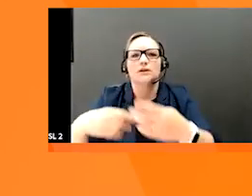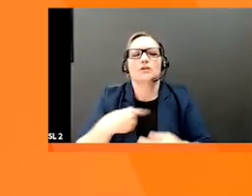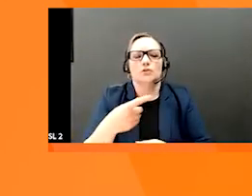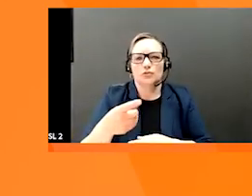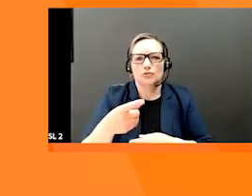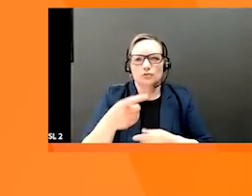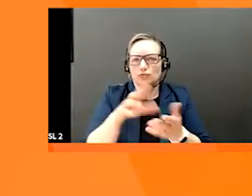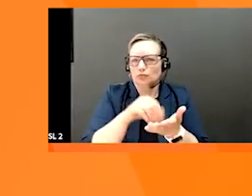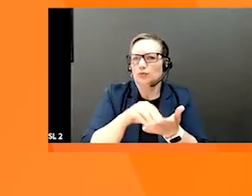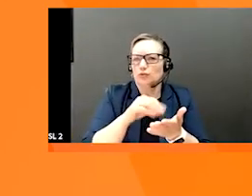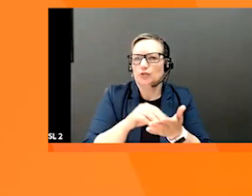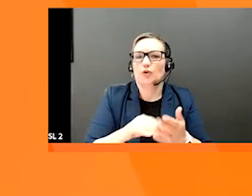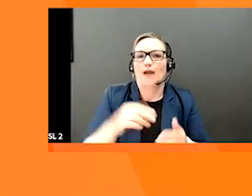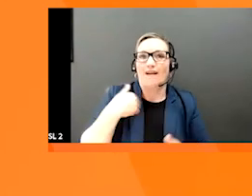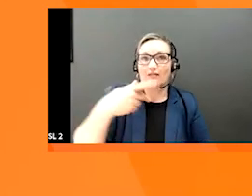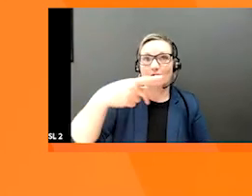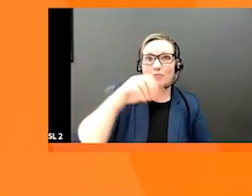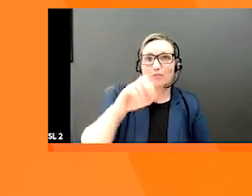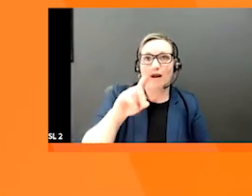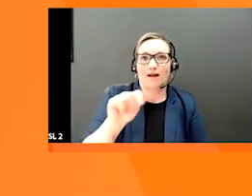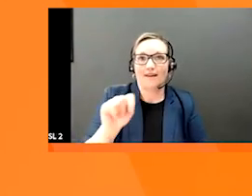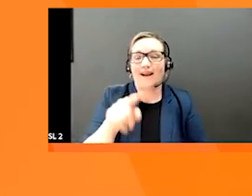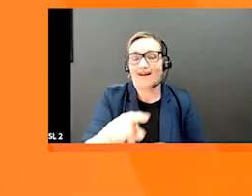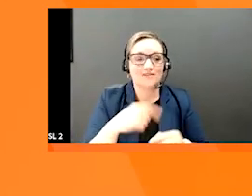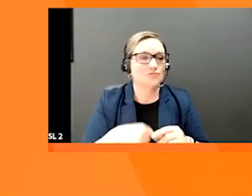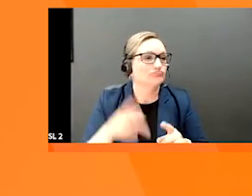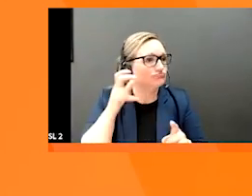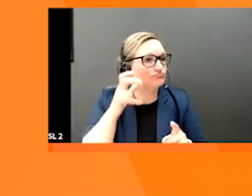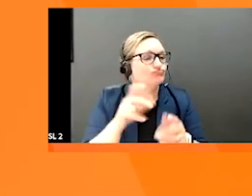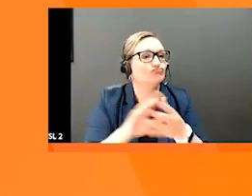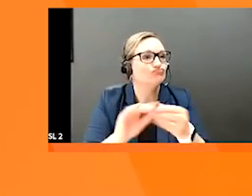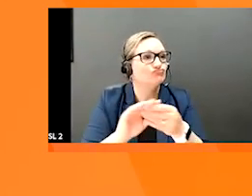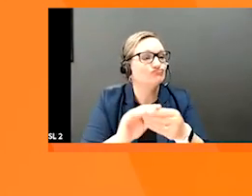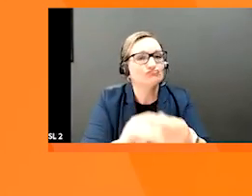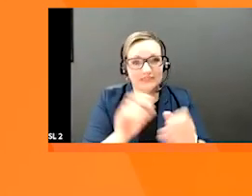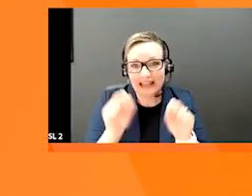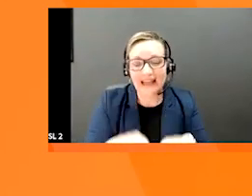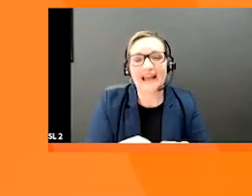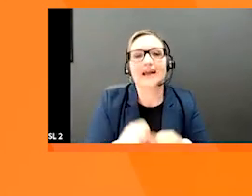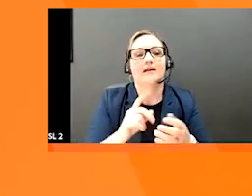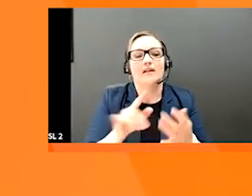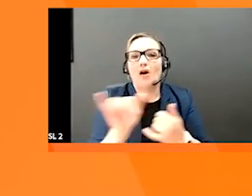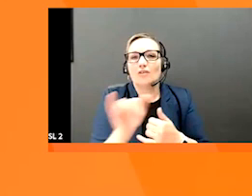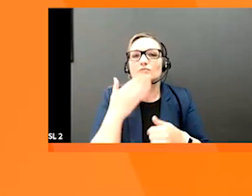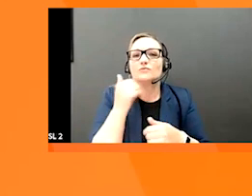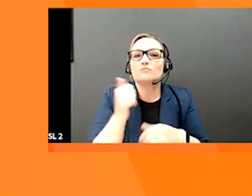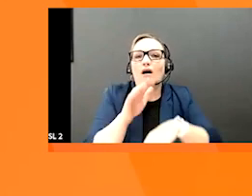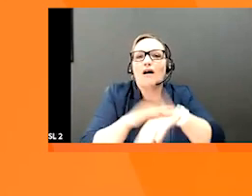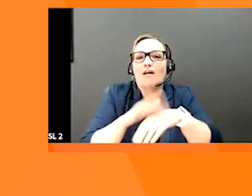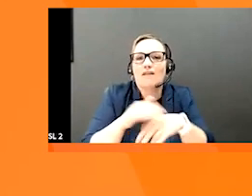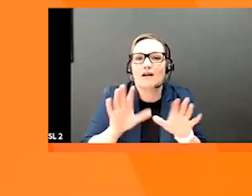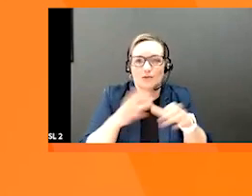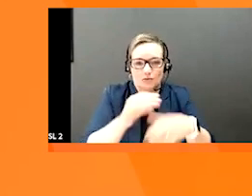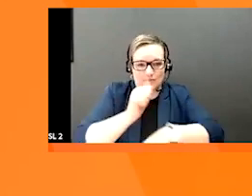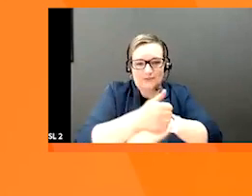business podcast that we just launched. We also have a small business advisory group that you can sign up for. there's a